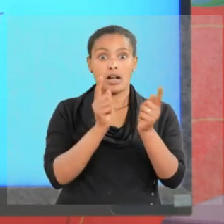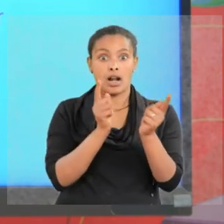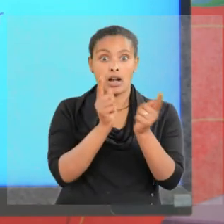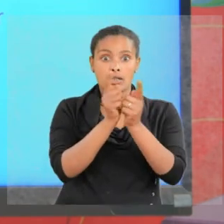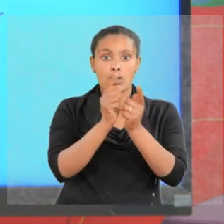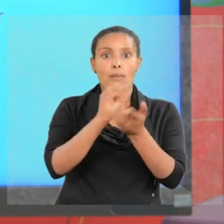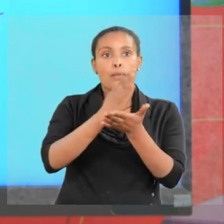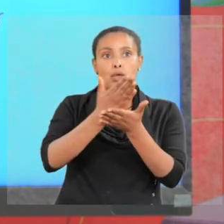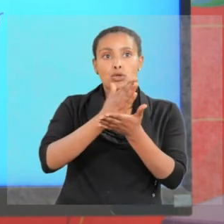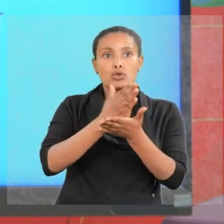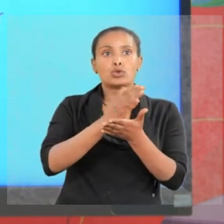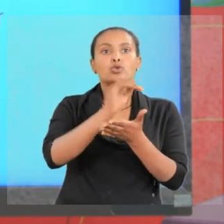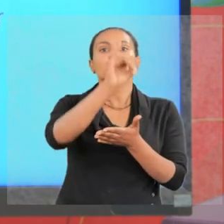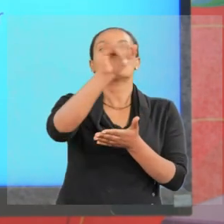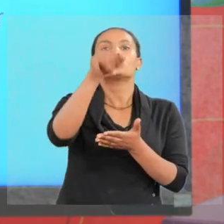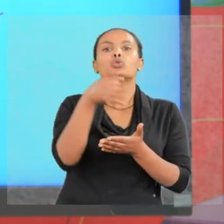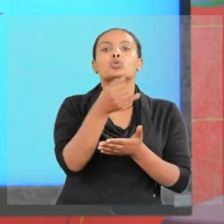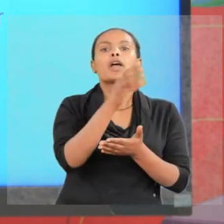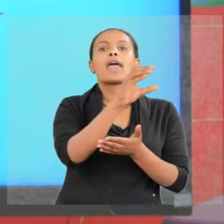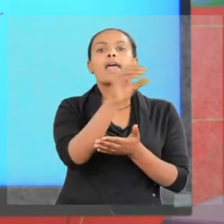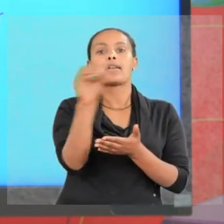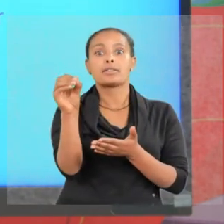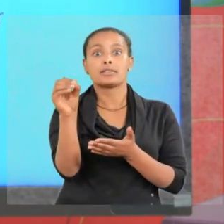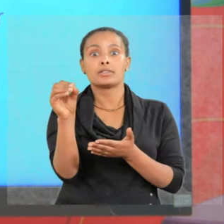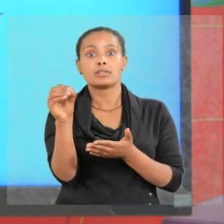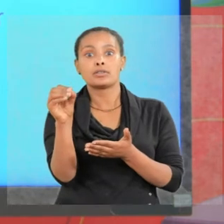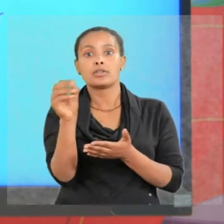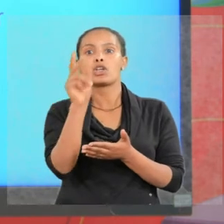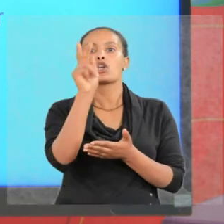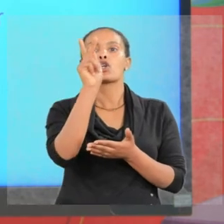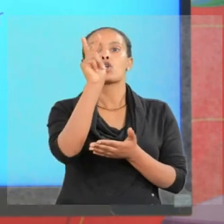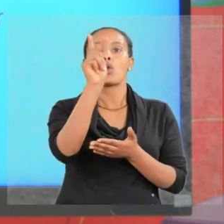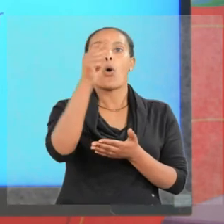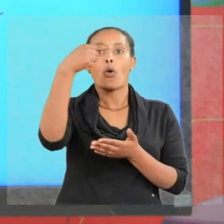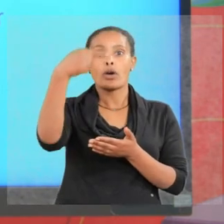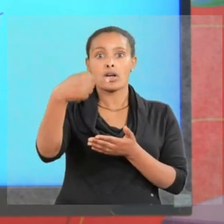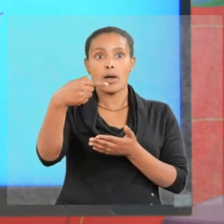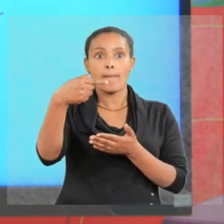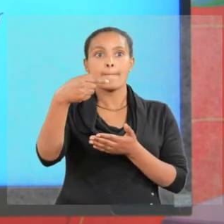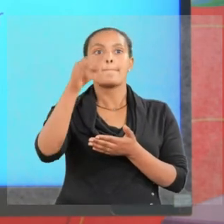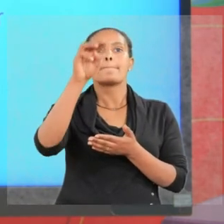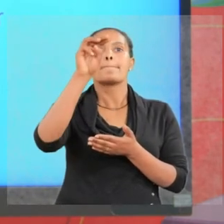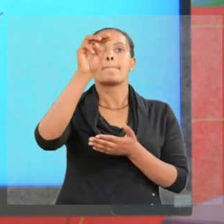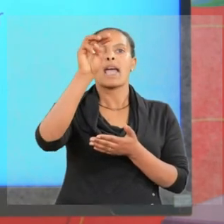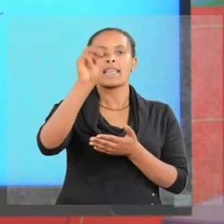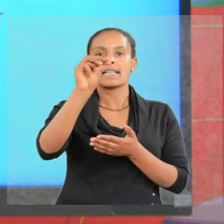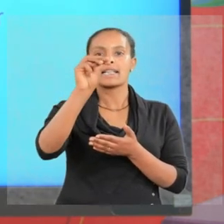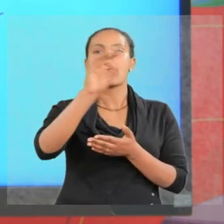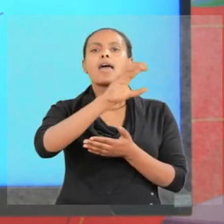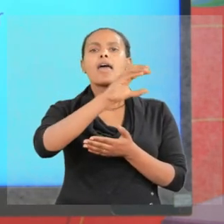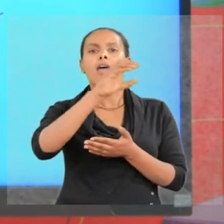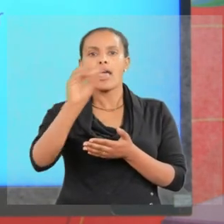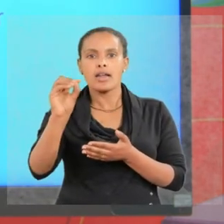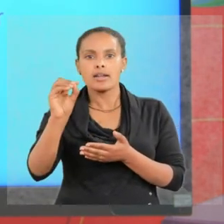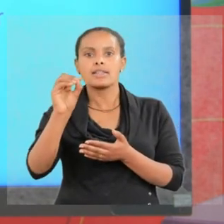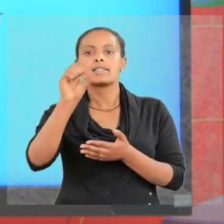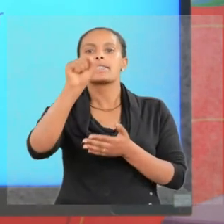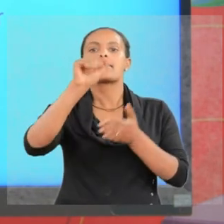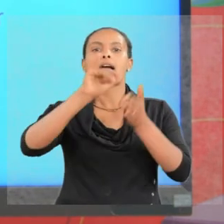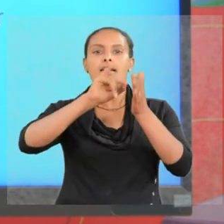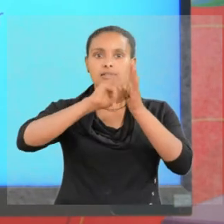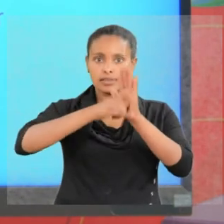between joule and kilogram, meter and second?